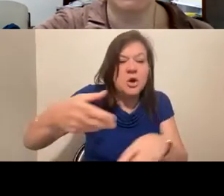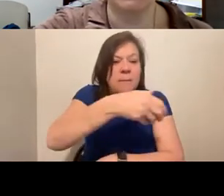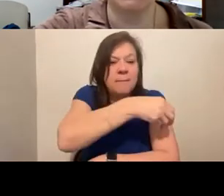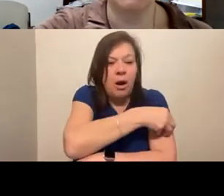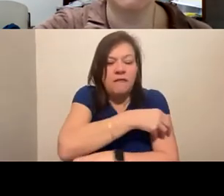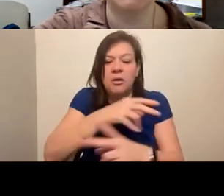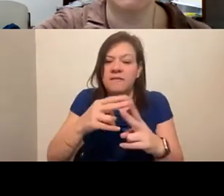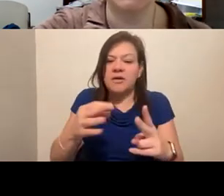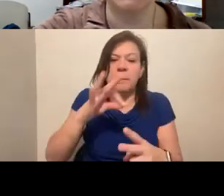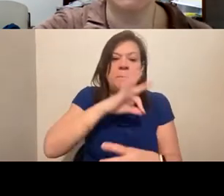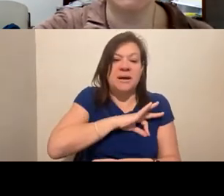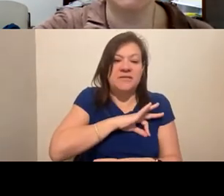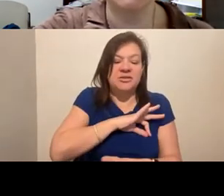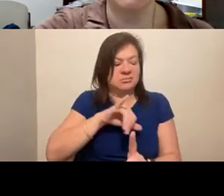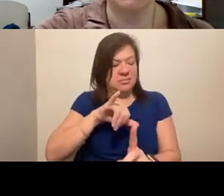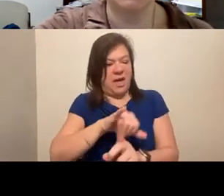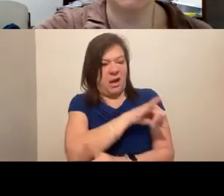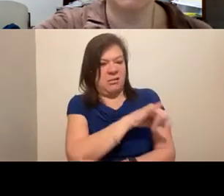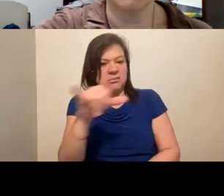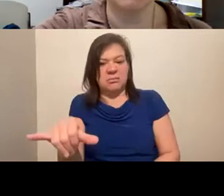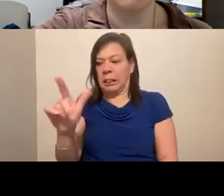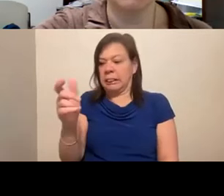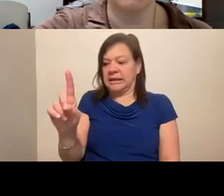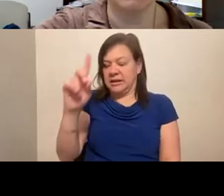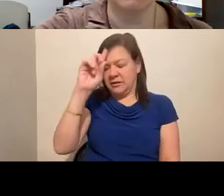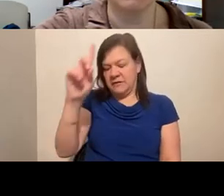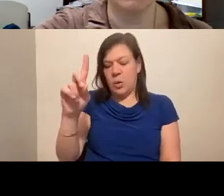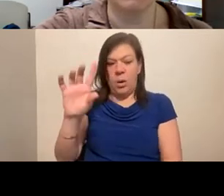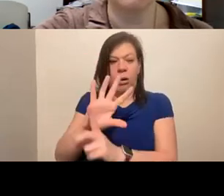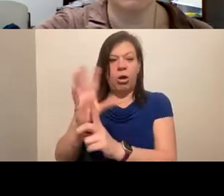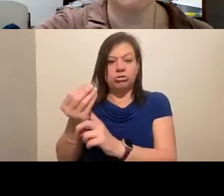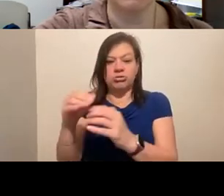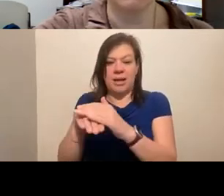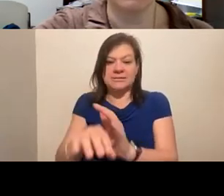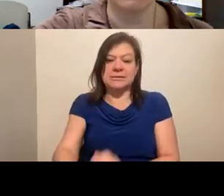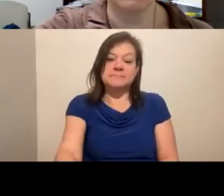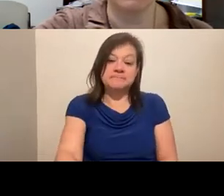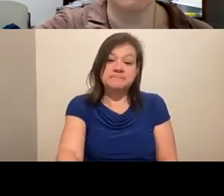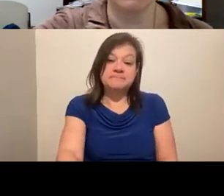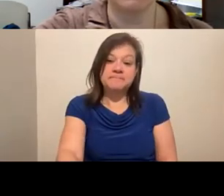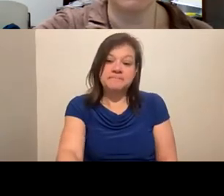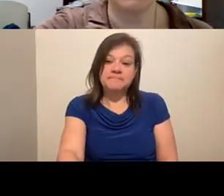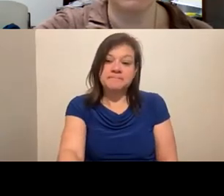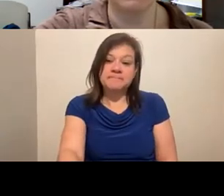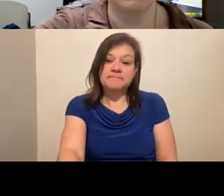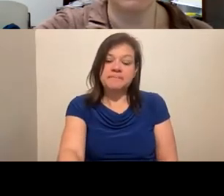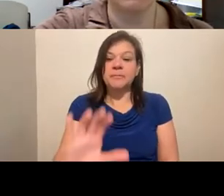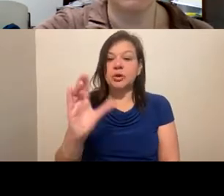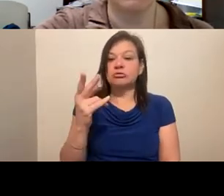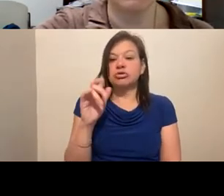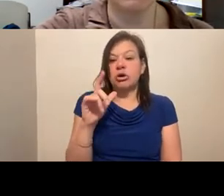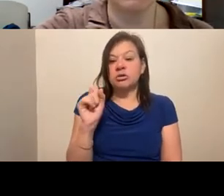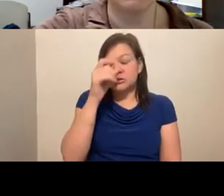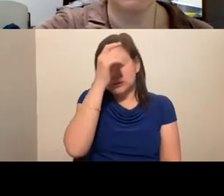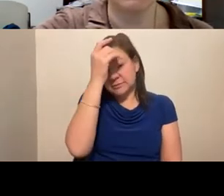useful. That's how LEAD is for I feel like cultural access. This is Charles, again, and these are